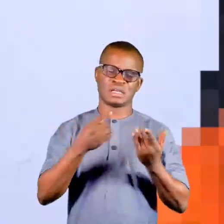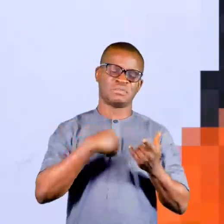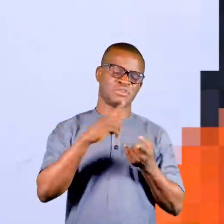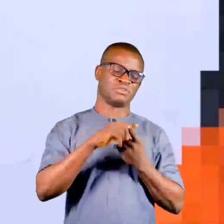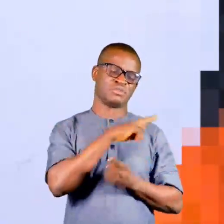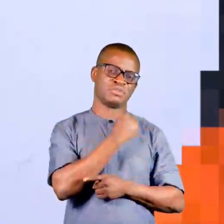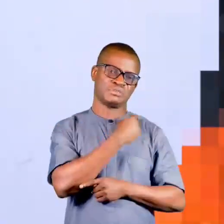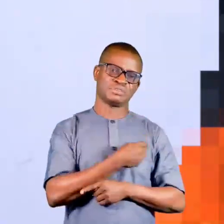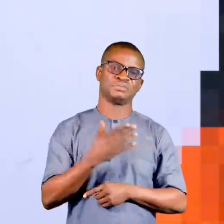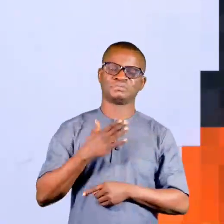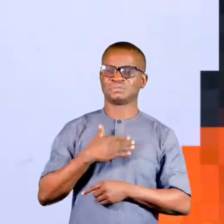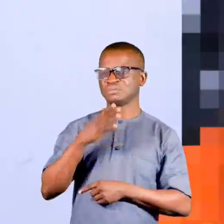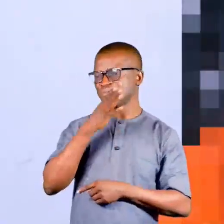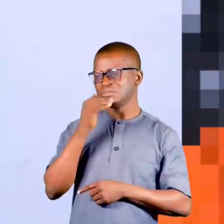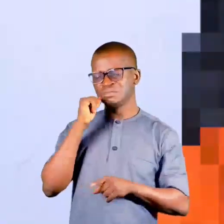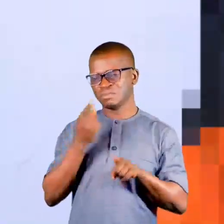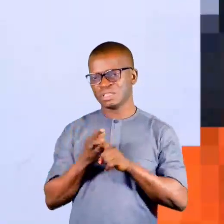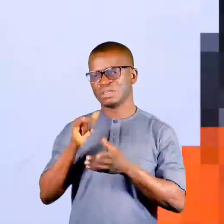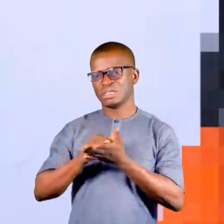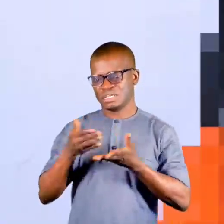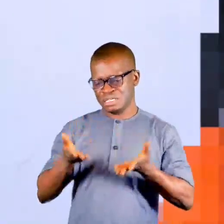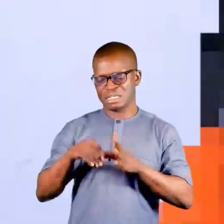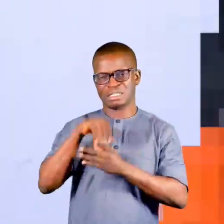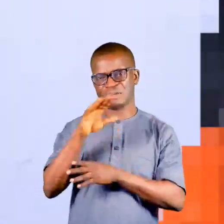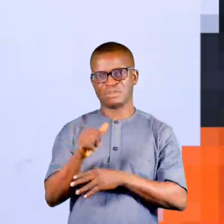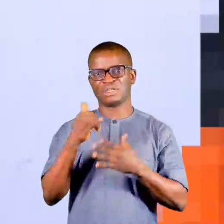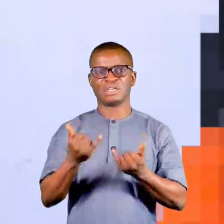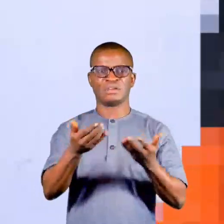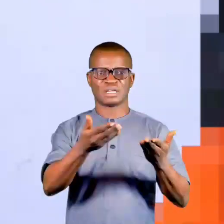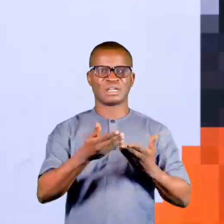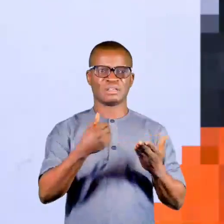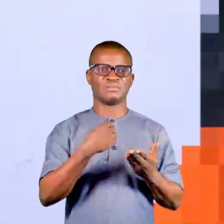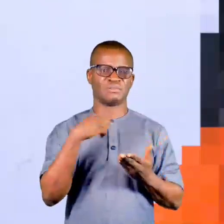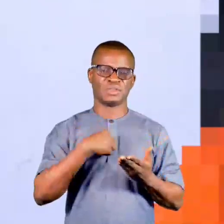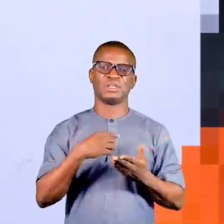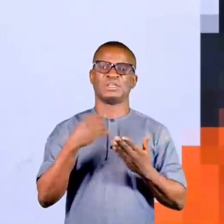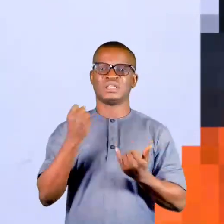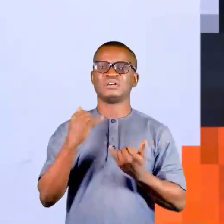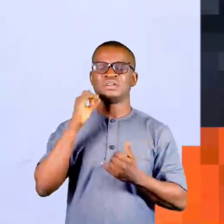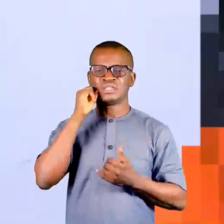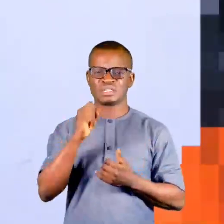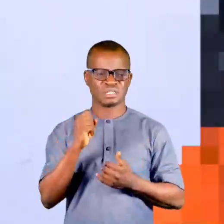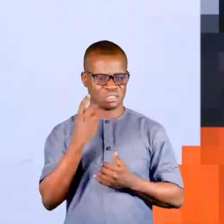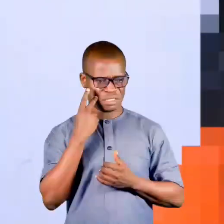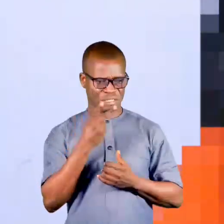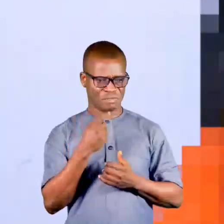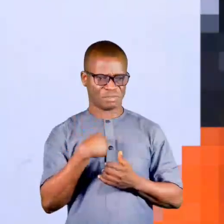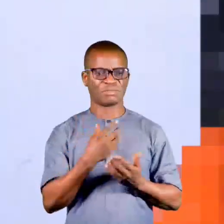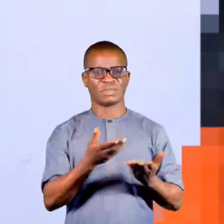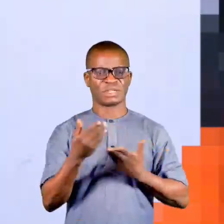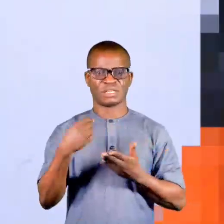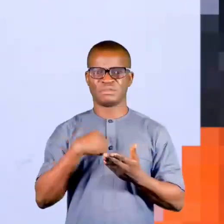They now take me to hospital. My mommy sister the one that is in this Abuja she now come and take me. So she is fearless